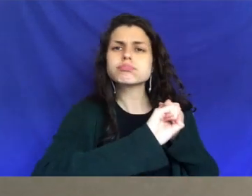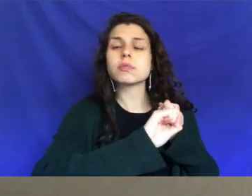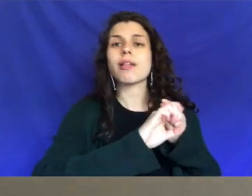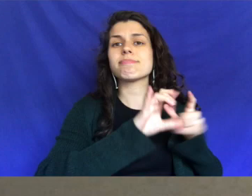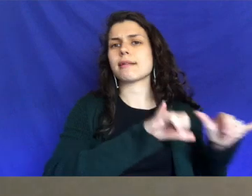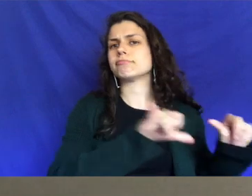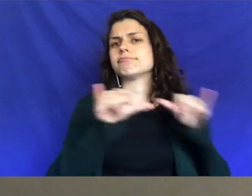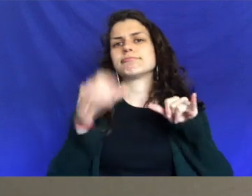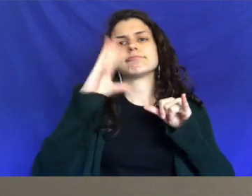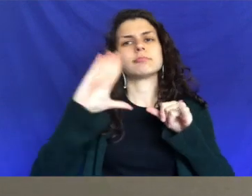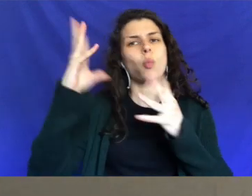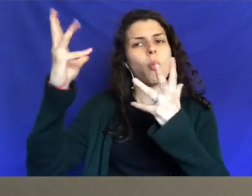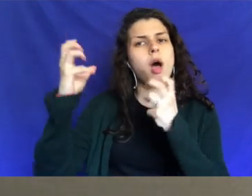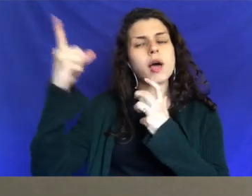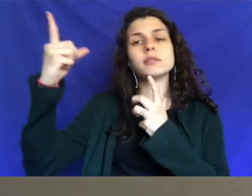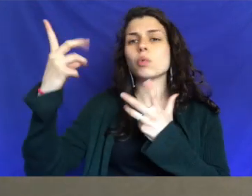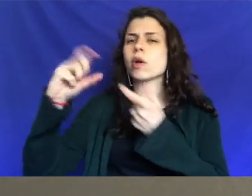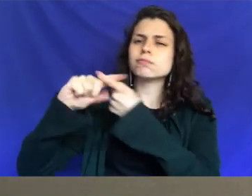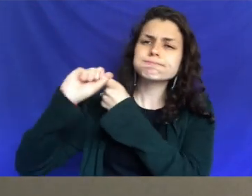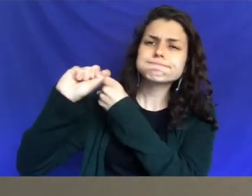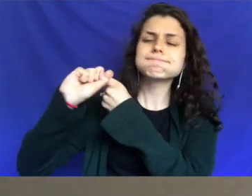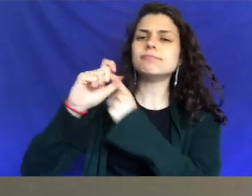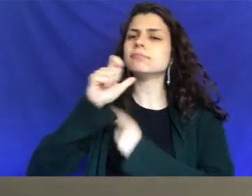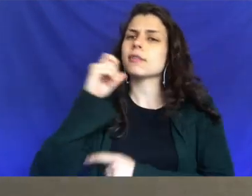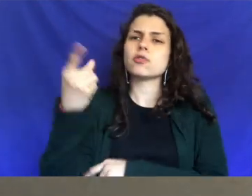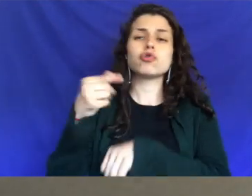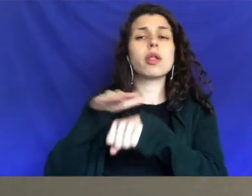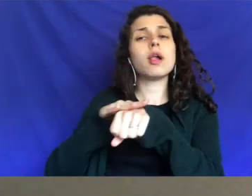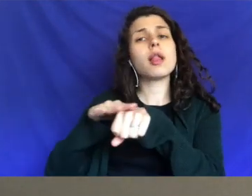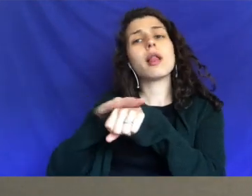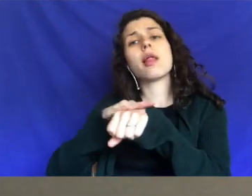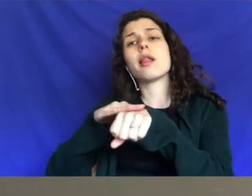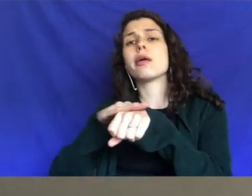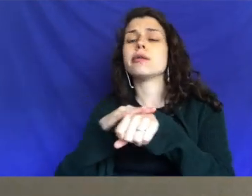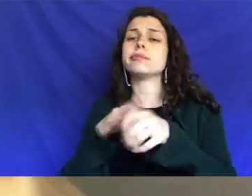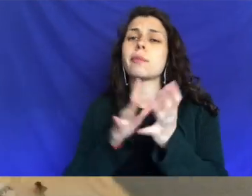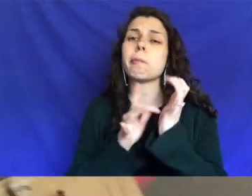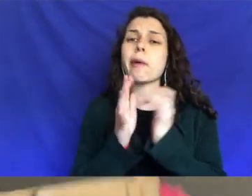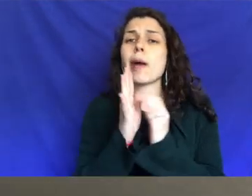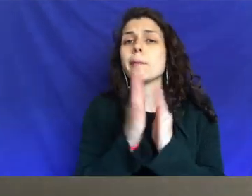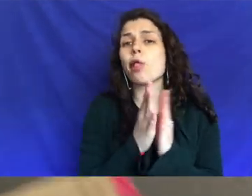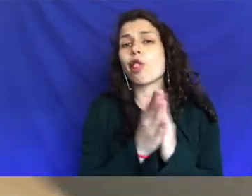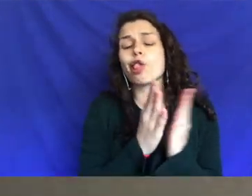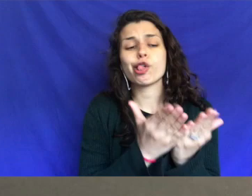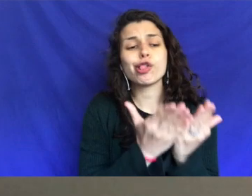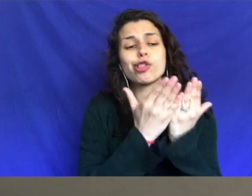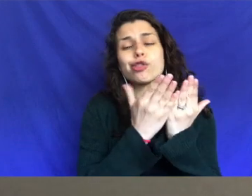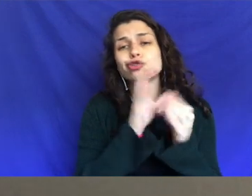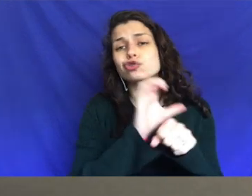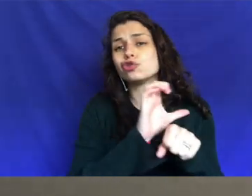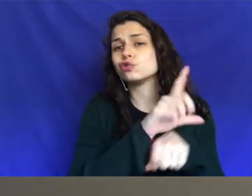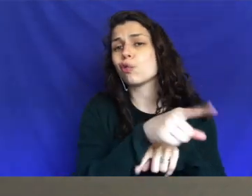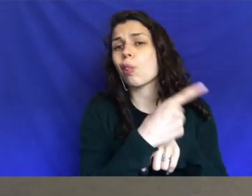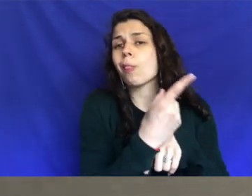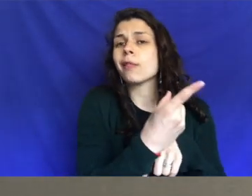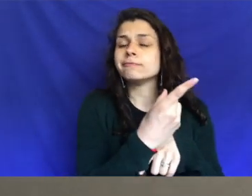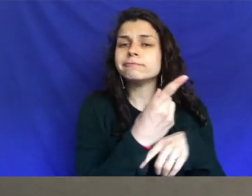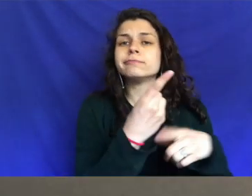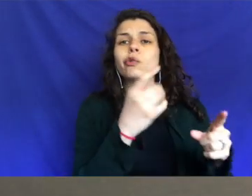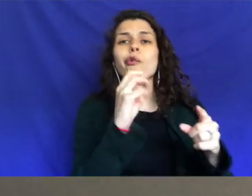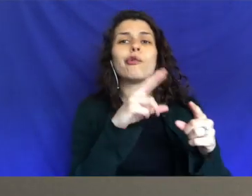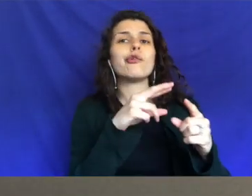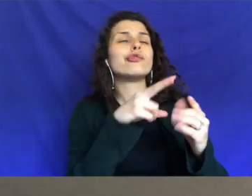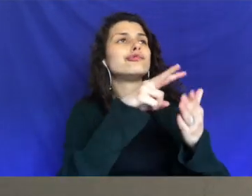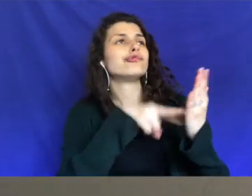with you. That's what God wants with all of us. He wants us to be more than just surface level. Us picking up our Bible on at church, reading along with